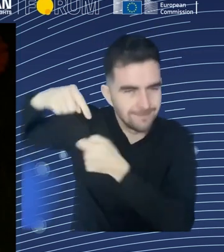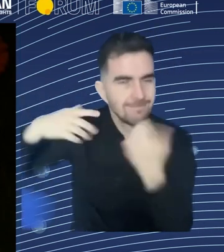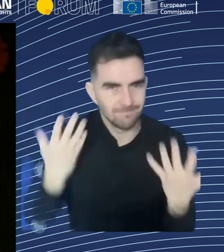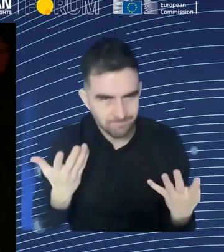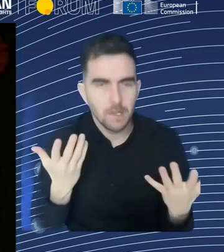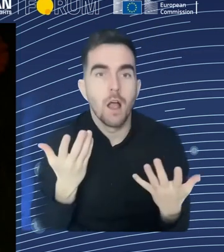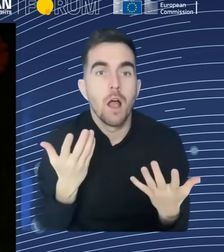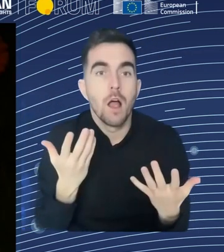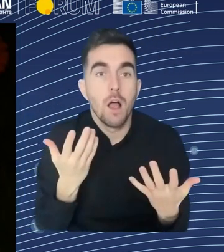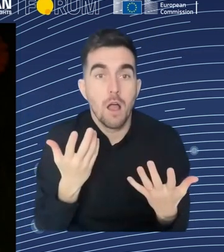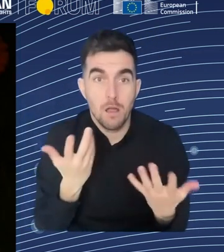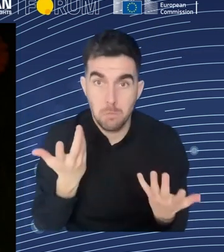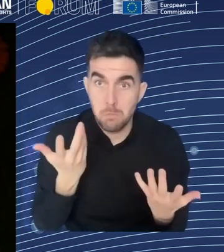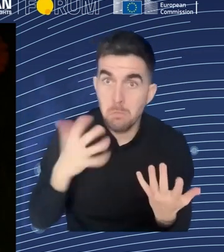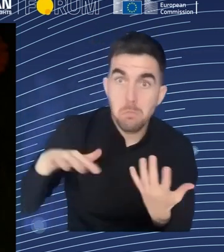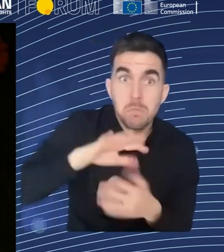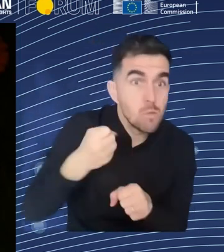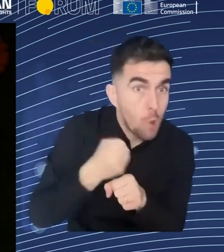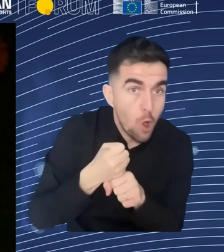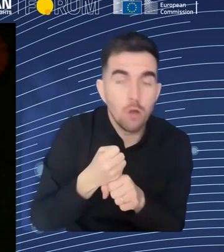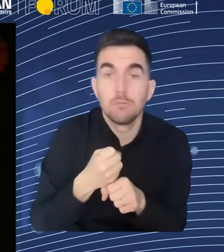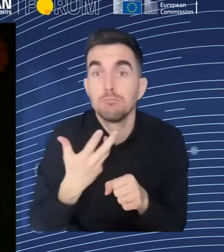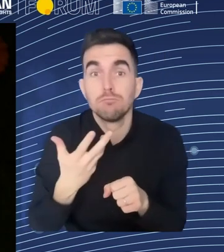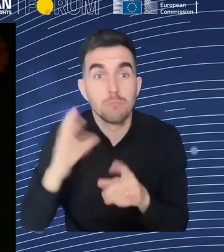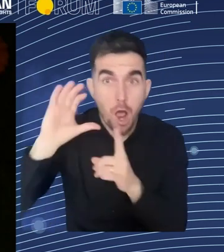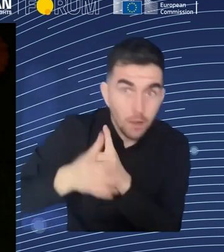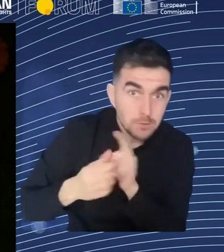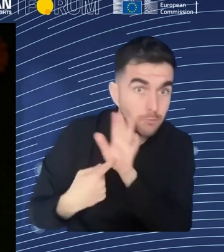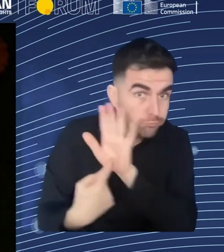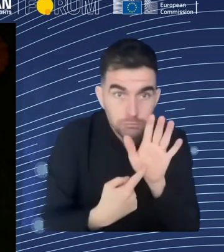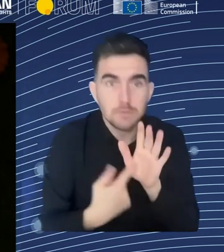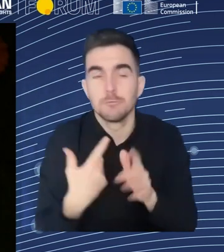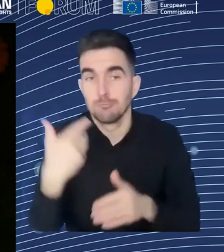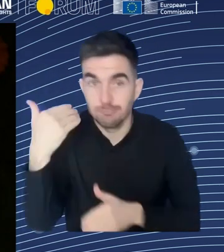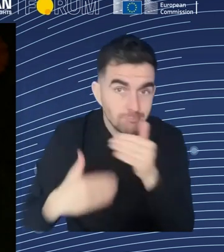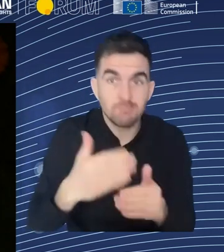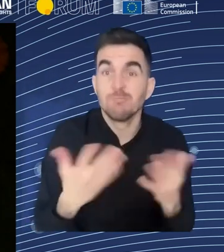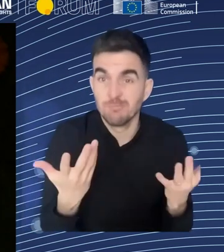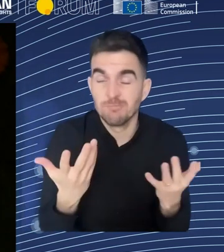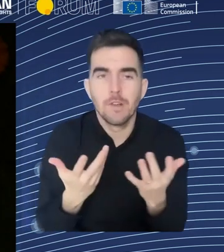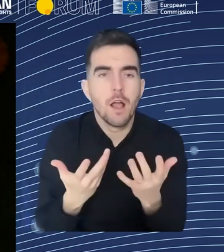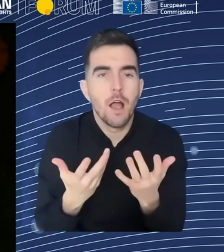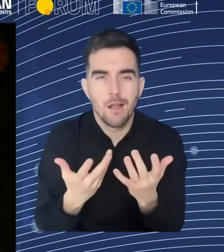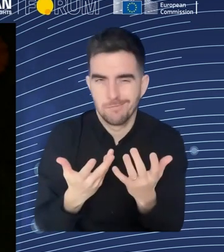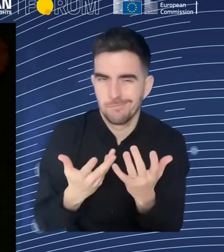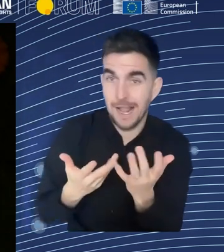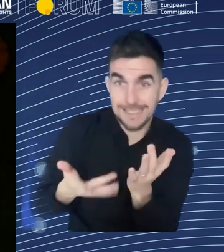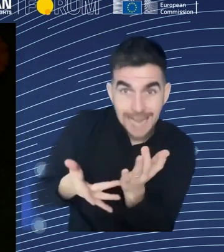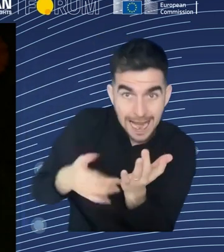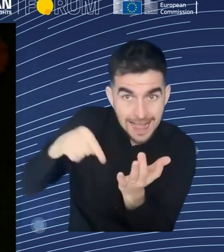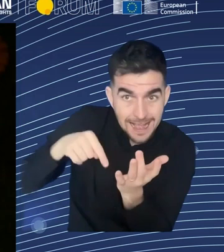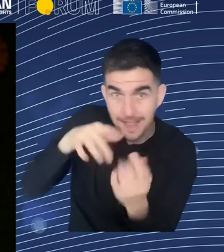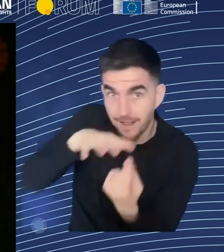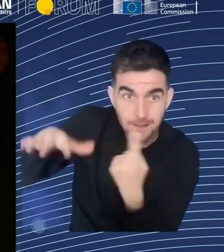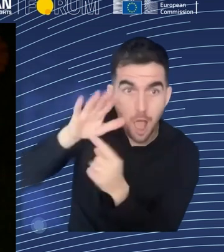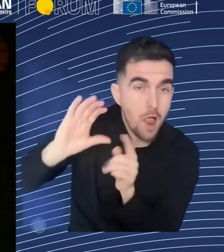of big tech, but also from China, for instance, the big players. You know, this kind of tech culture of the workplace will travel behind Europe